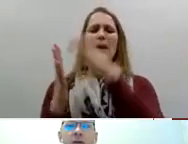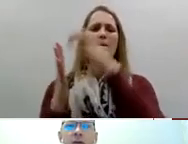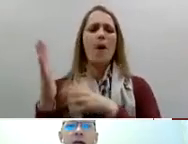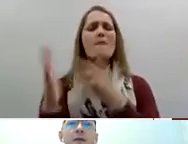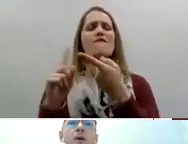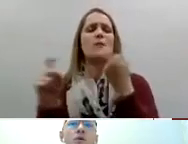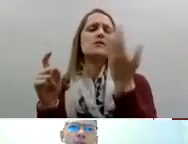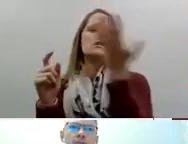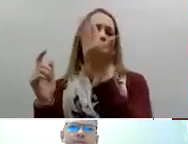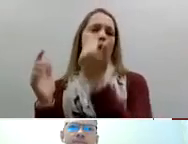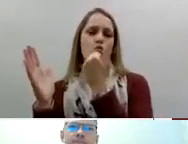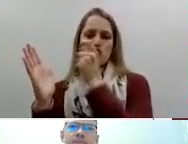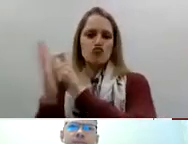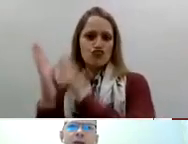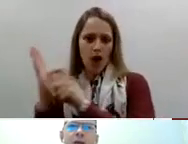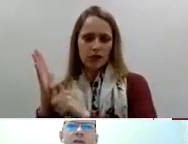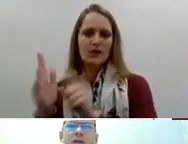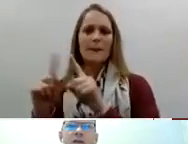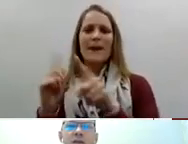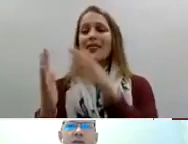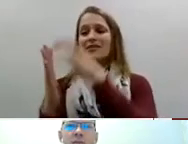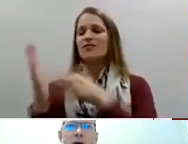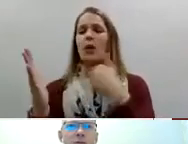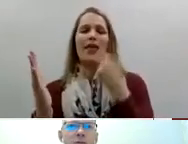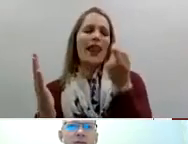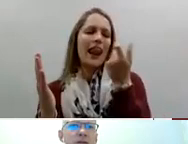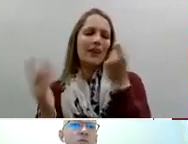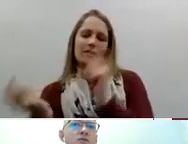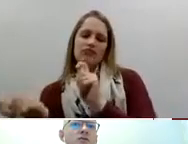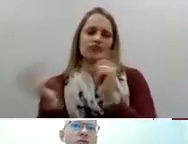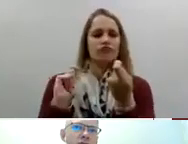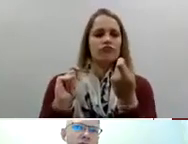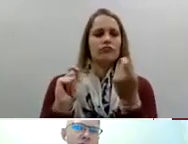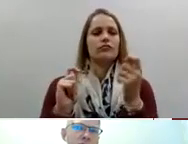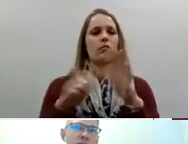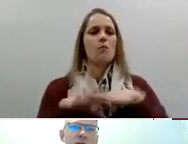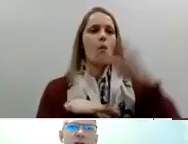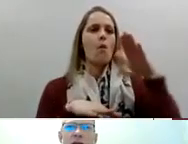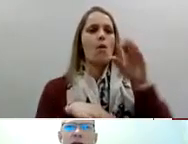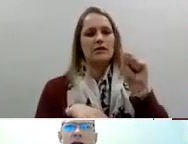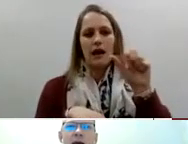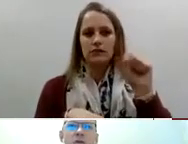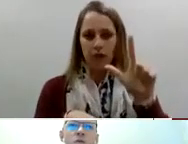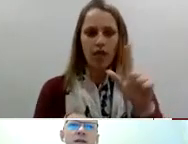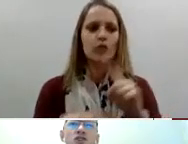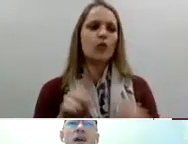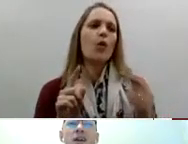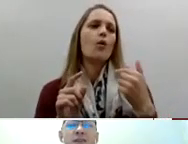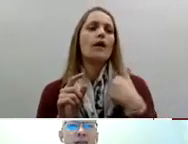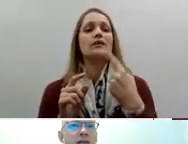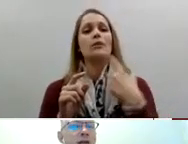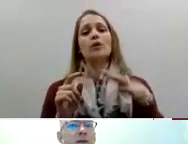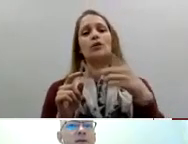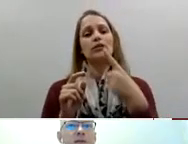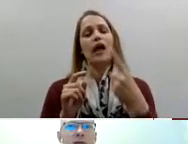found a poem so this is a poem that someone wrote and we changed